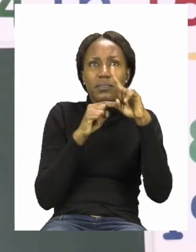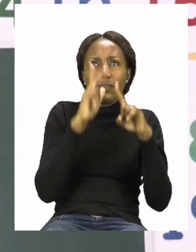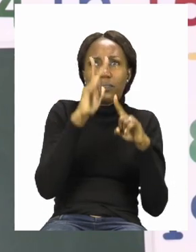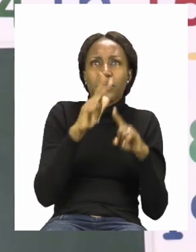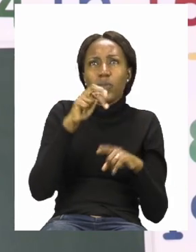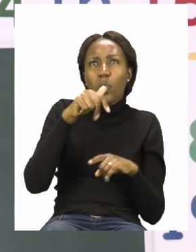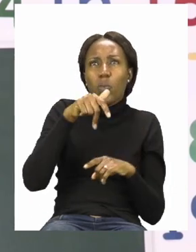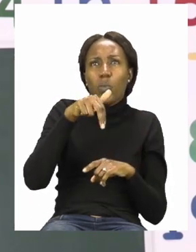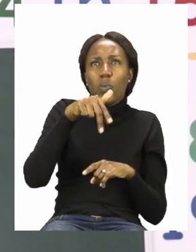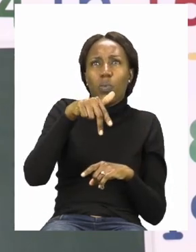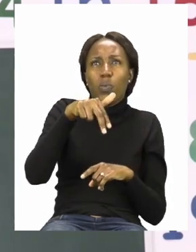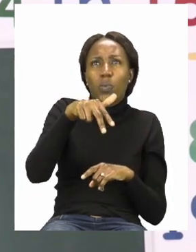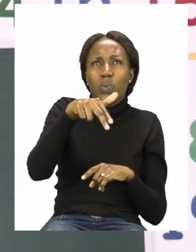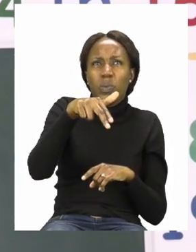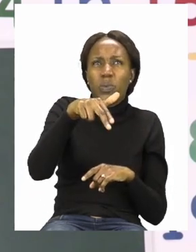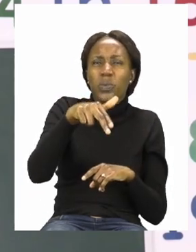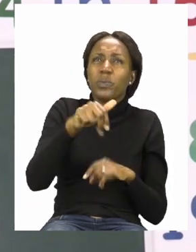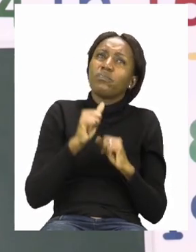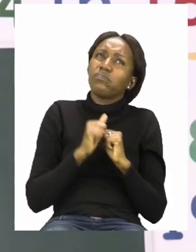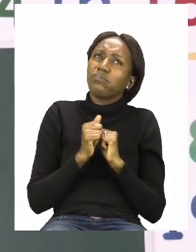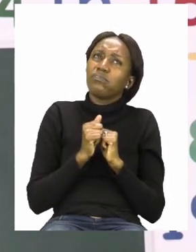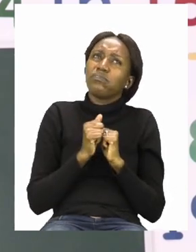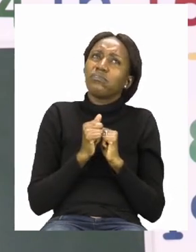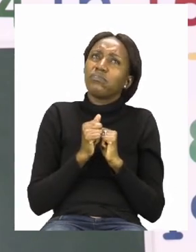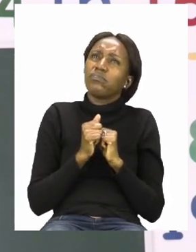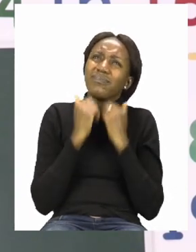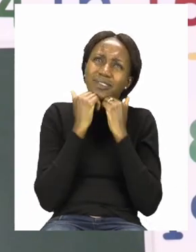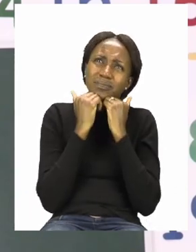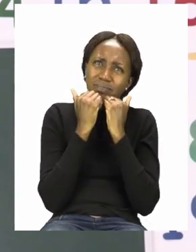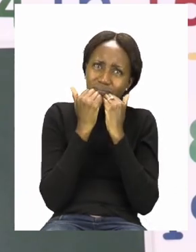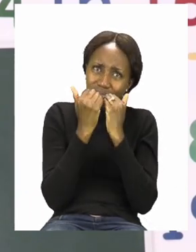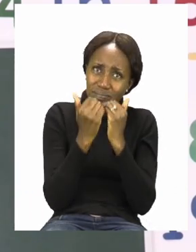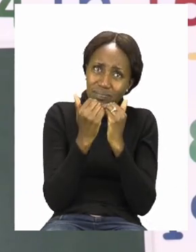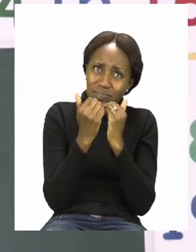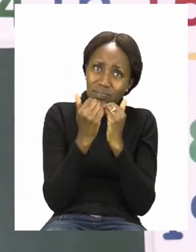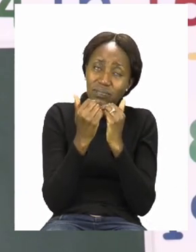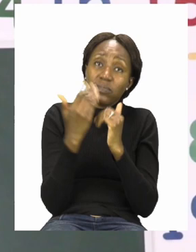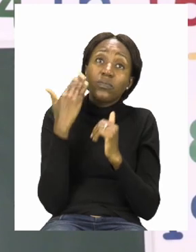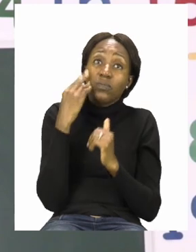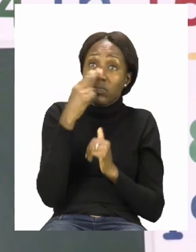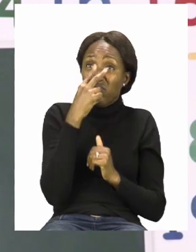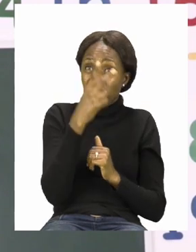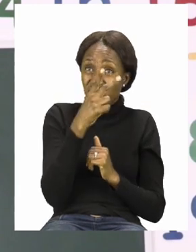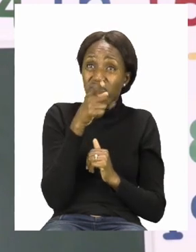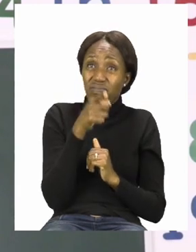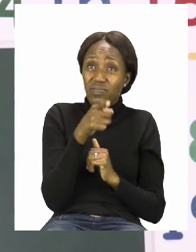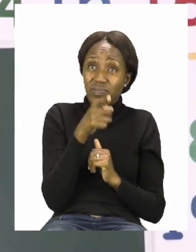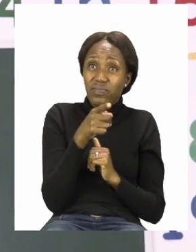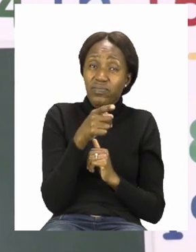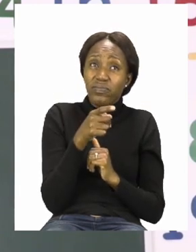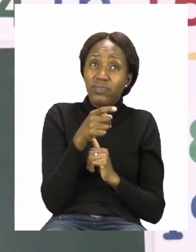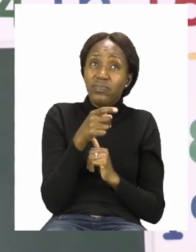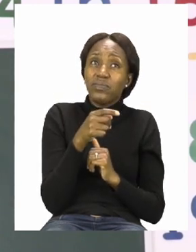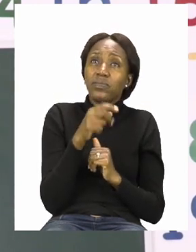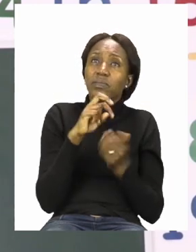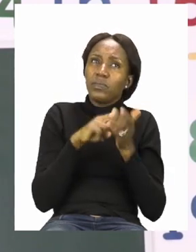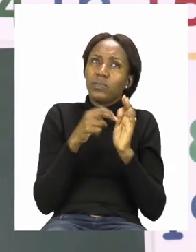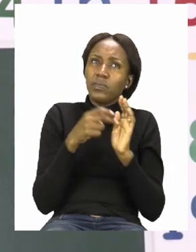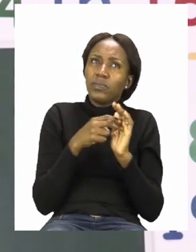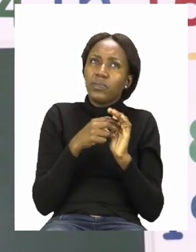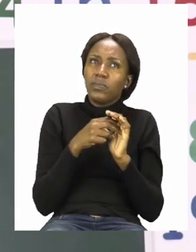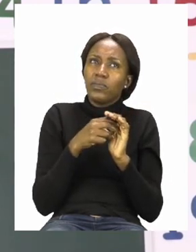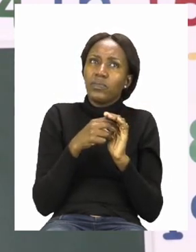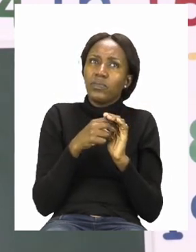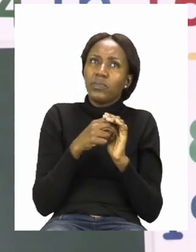walking. This one is very important because when you see this one it is telling you that you are going to